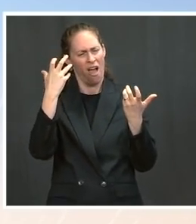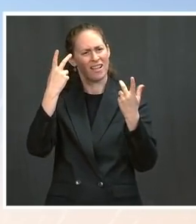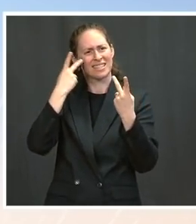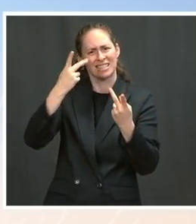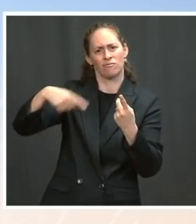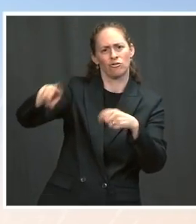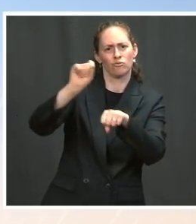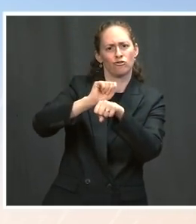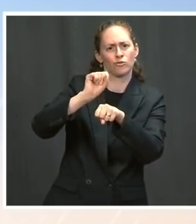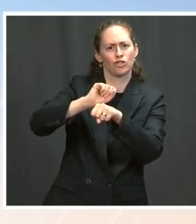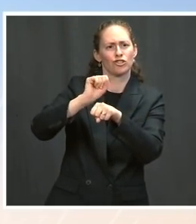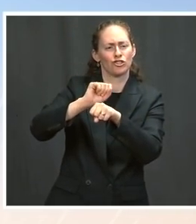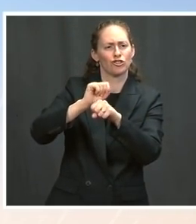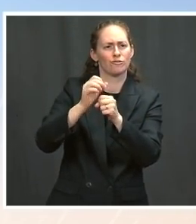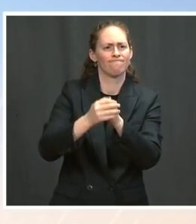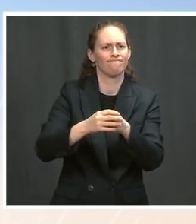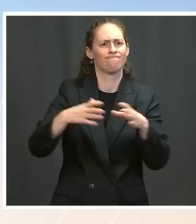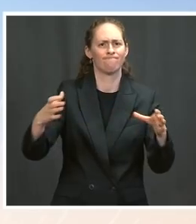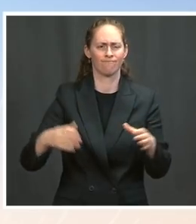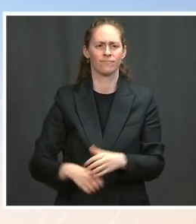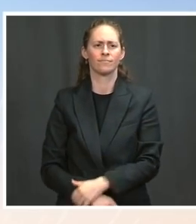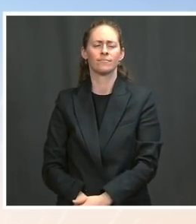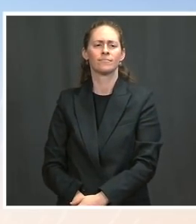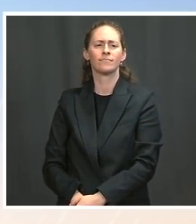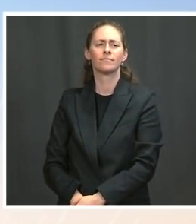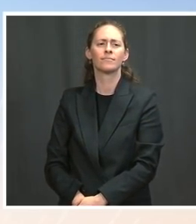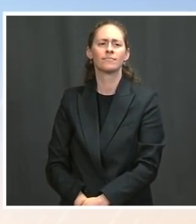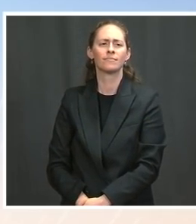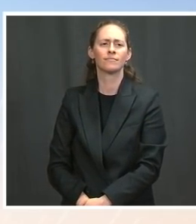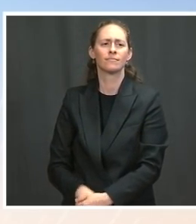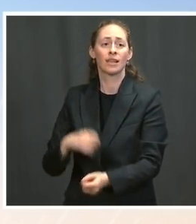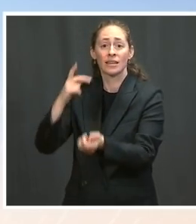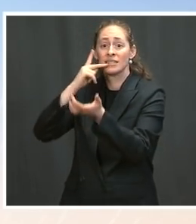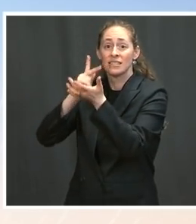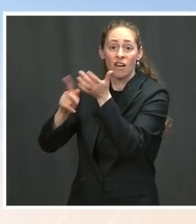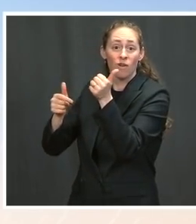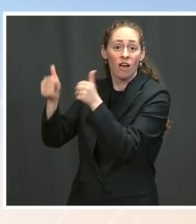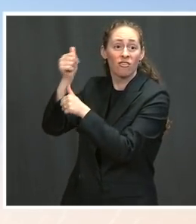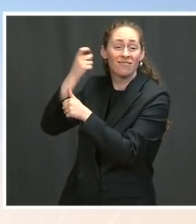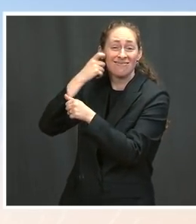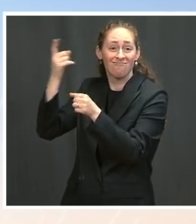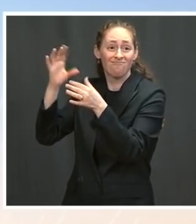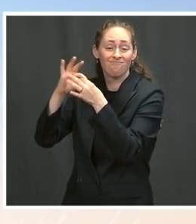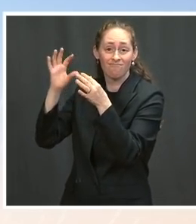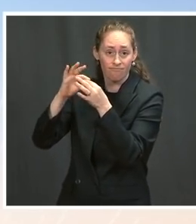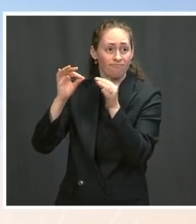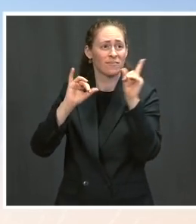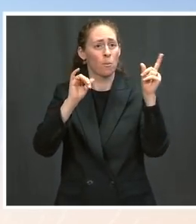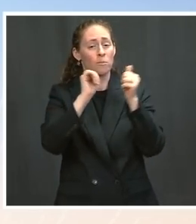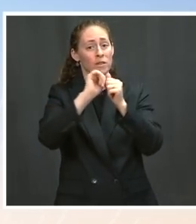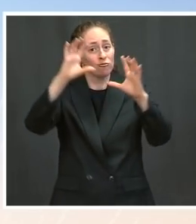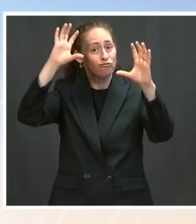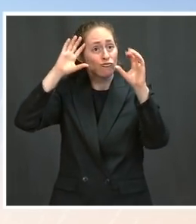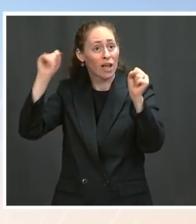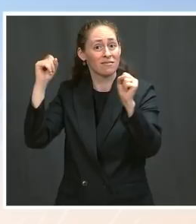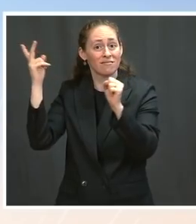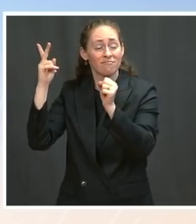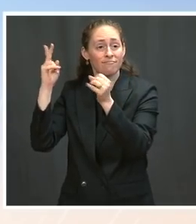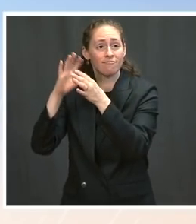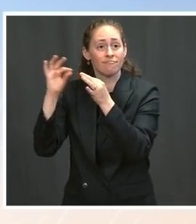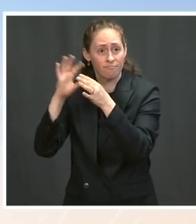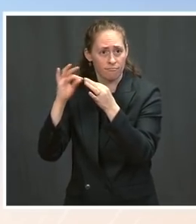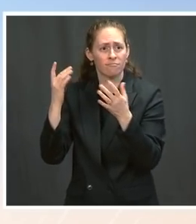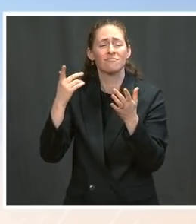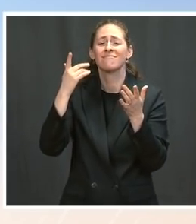Yellen convey, and as you heard the President say earlier today, that the road to recovery would be up and down,